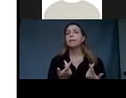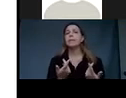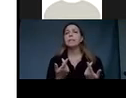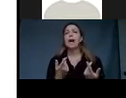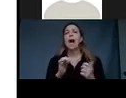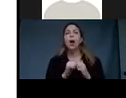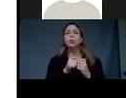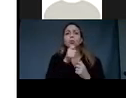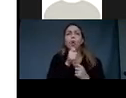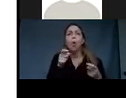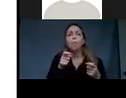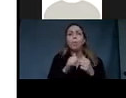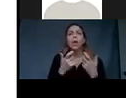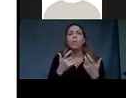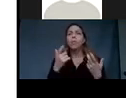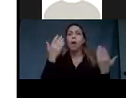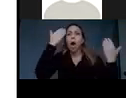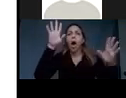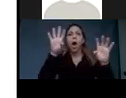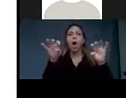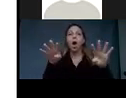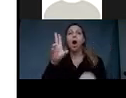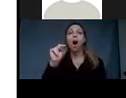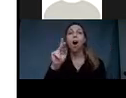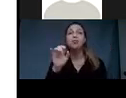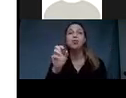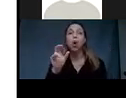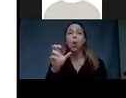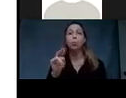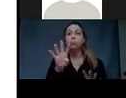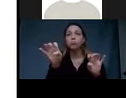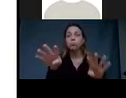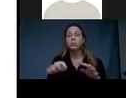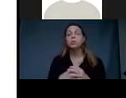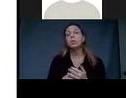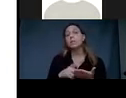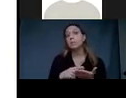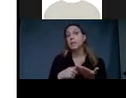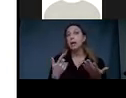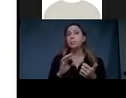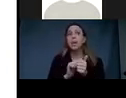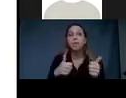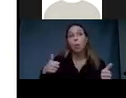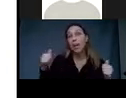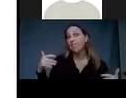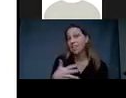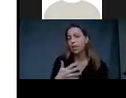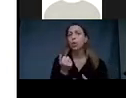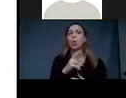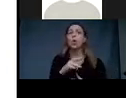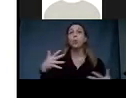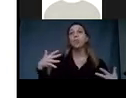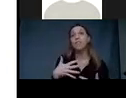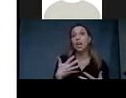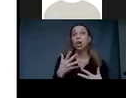And sometimes it's fear of the unknown. Sometimes it's avoidance of fear. Sometimes it's pure